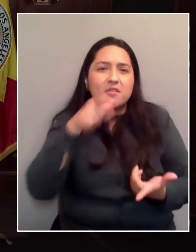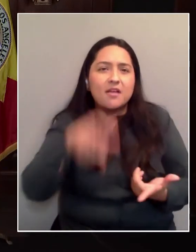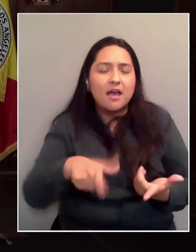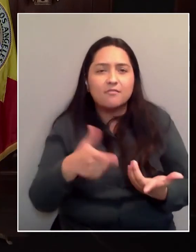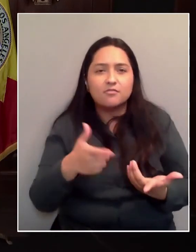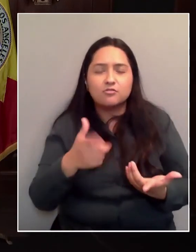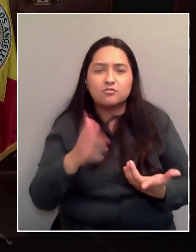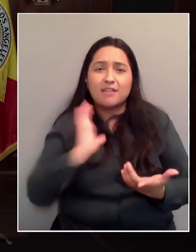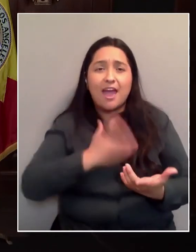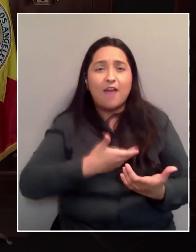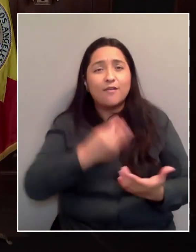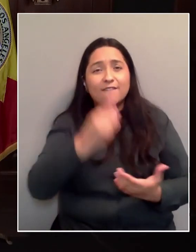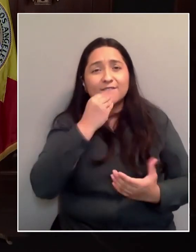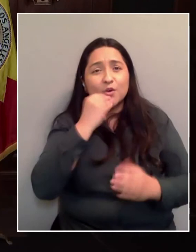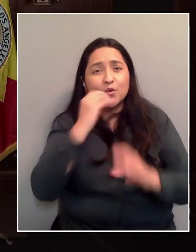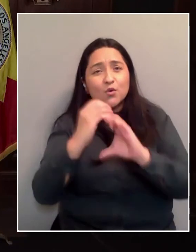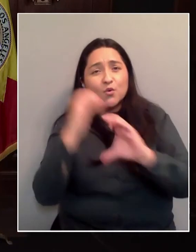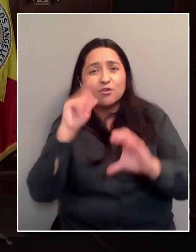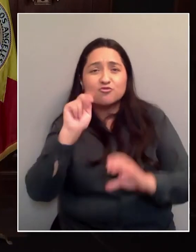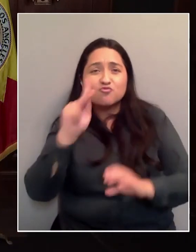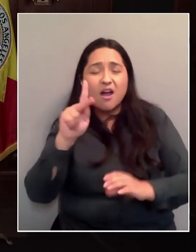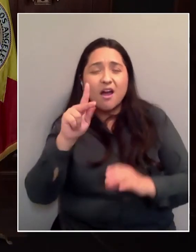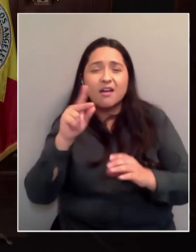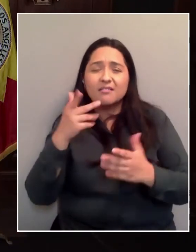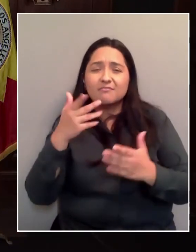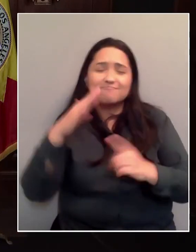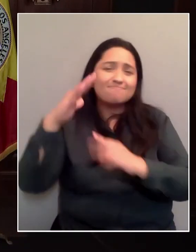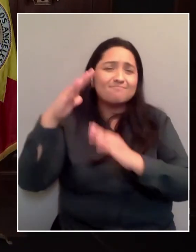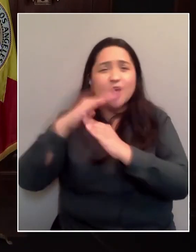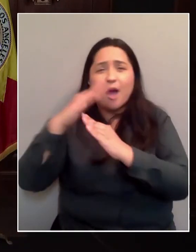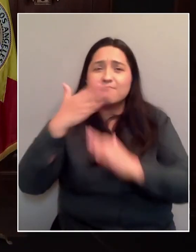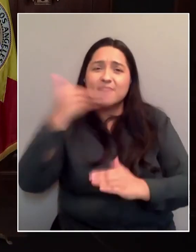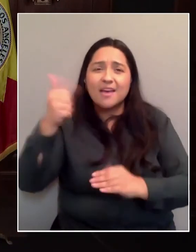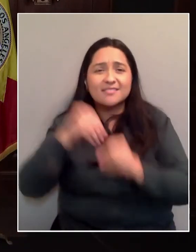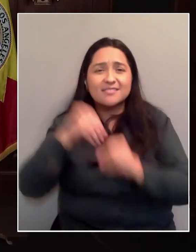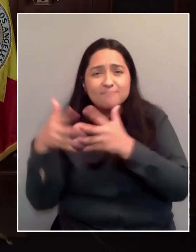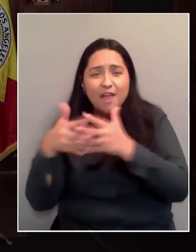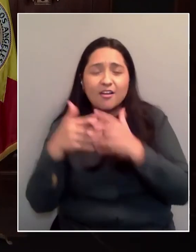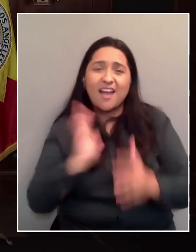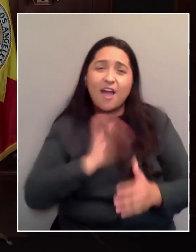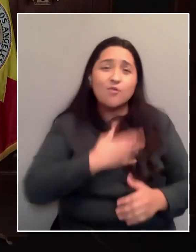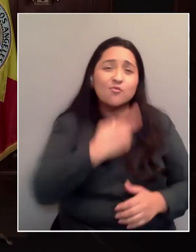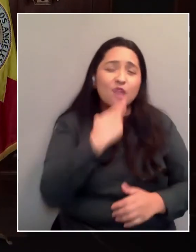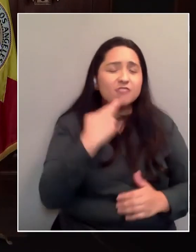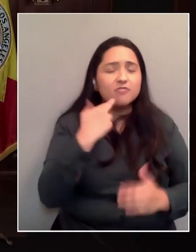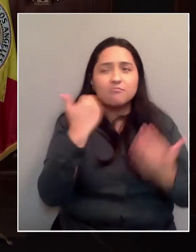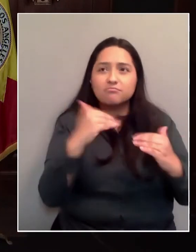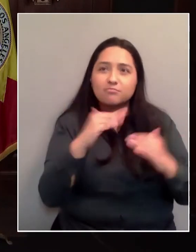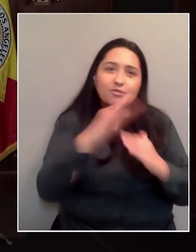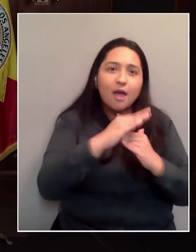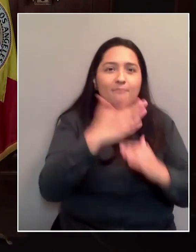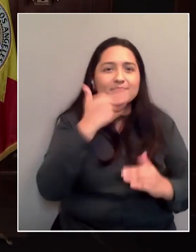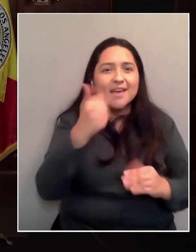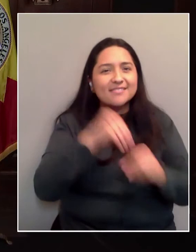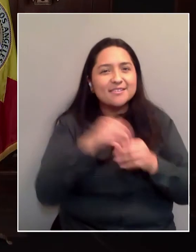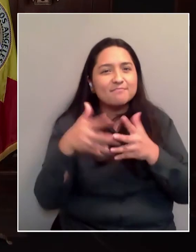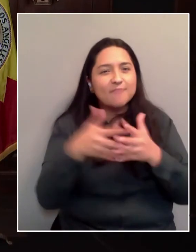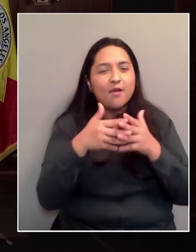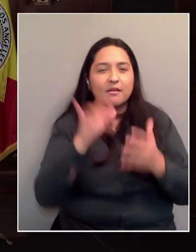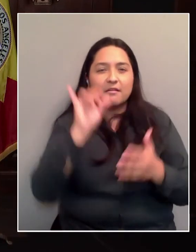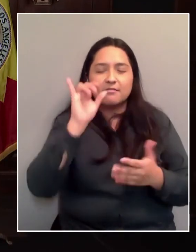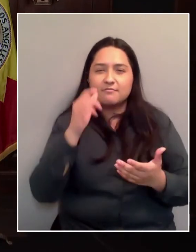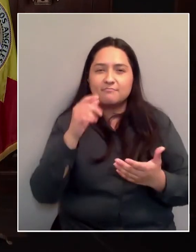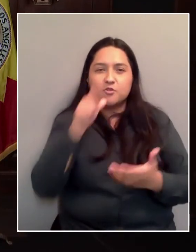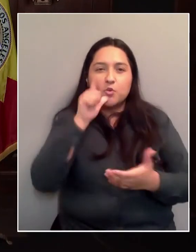America, and we've got some of best restaurants in America. And it shouldn't be a competition. That's why we've offered help to both, loans to both, grants to